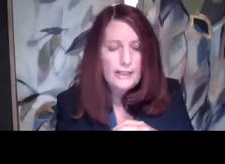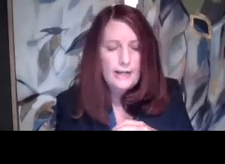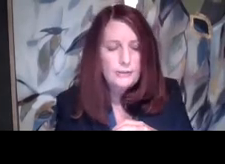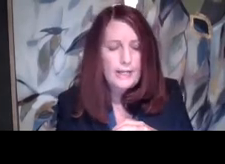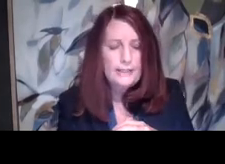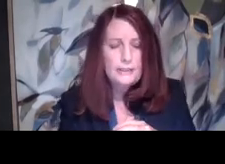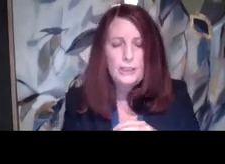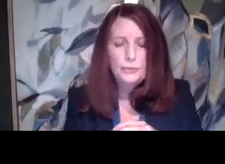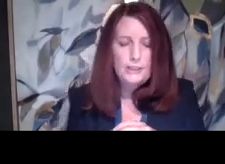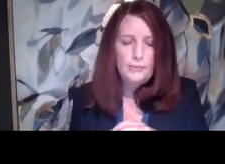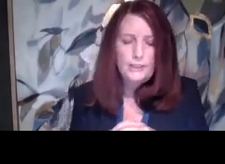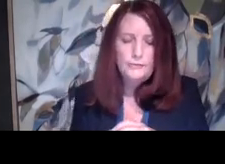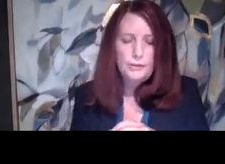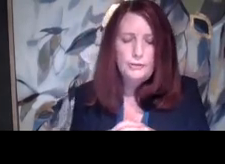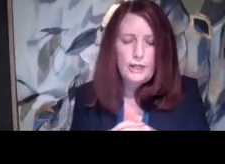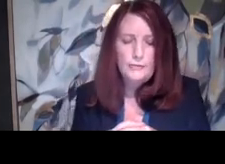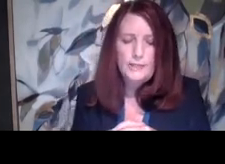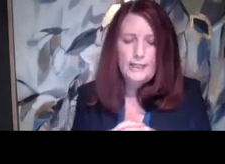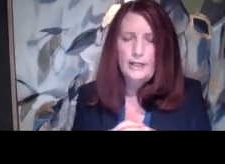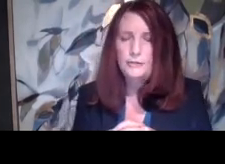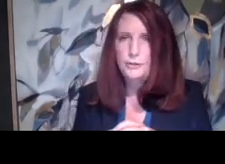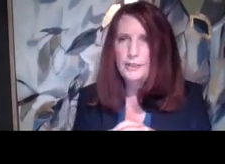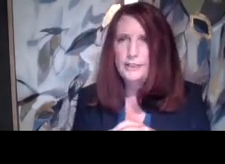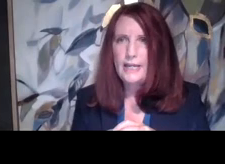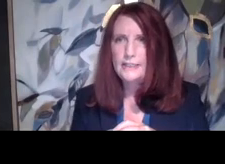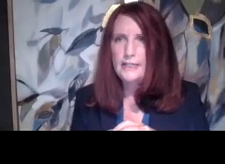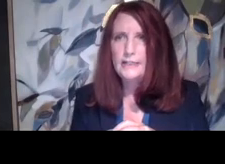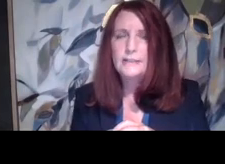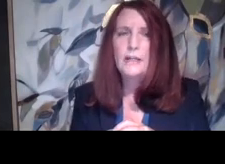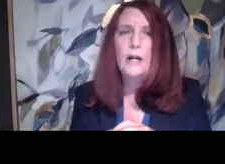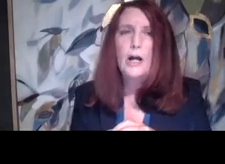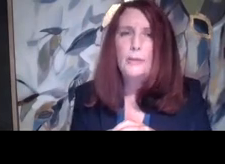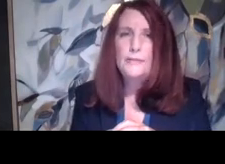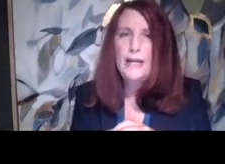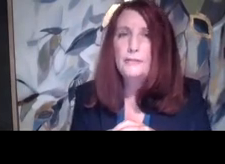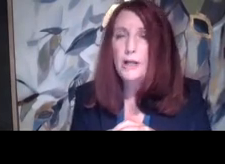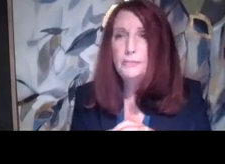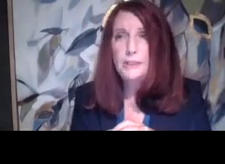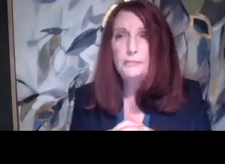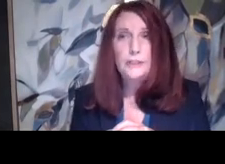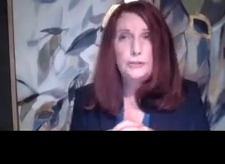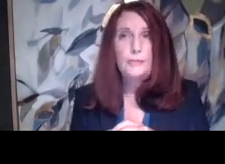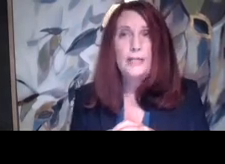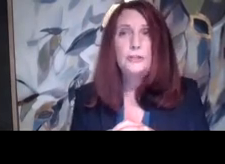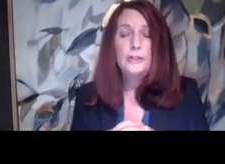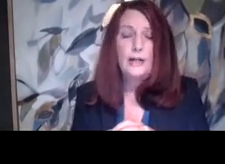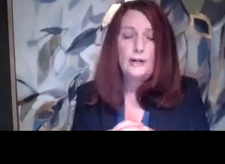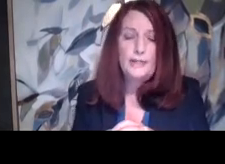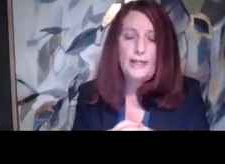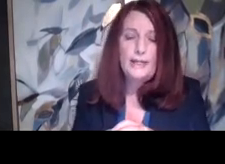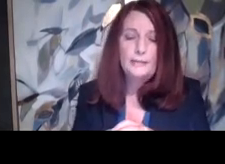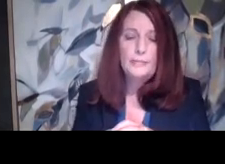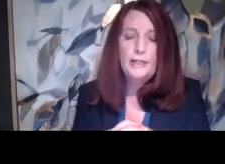is not allowed to make a speech when he runs for student government like other student candidates. Um, that possibly could be discrimination.